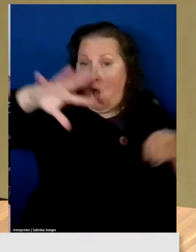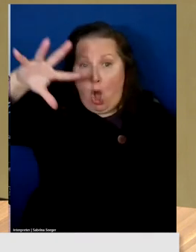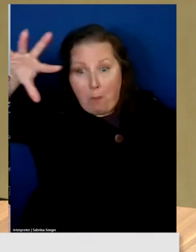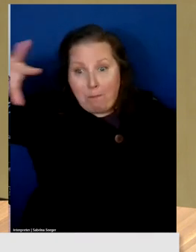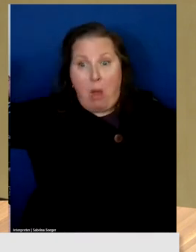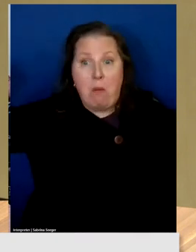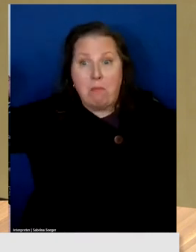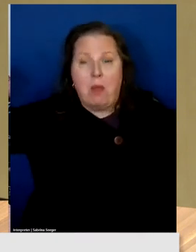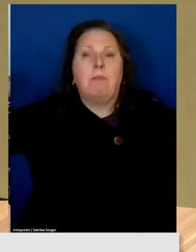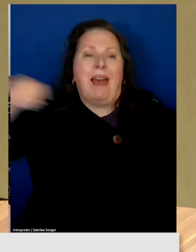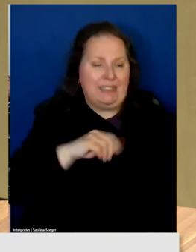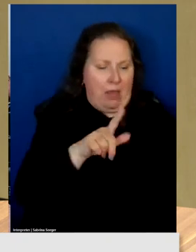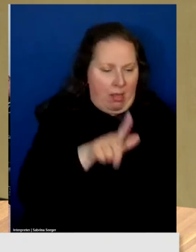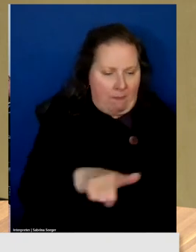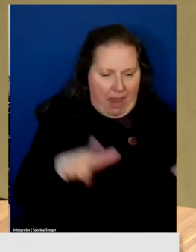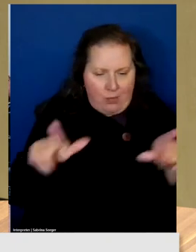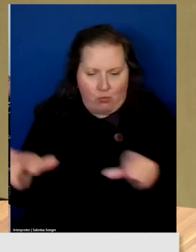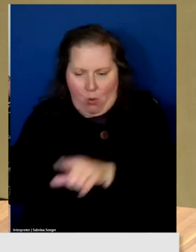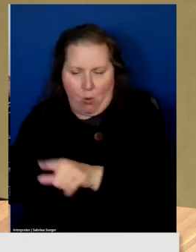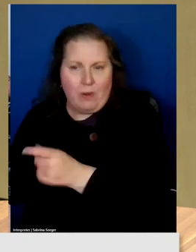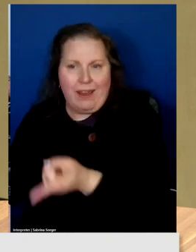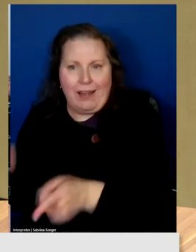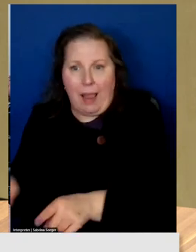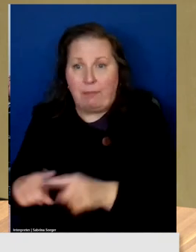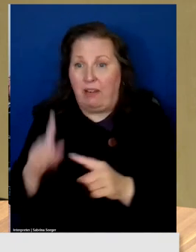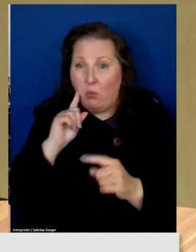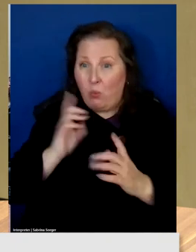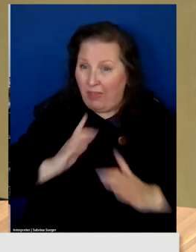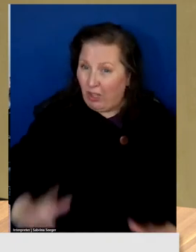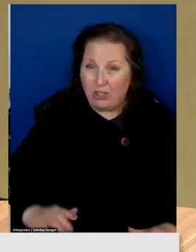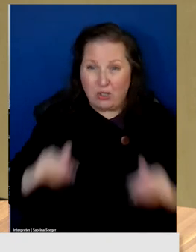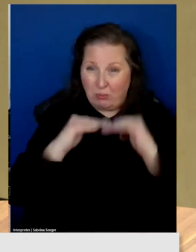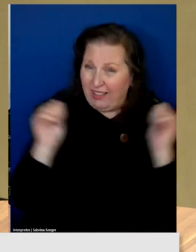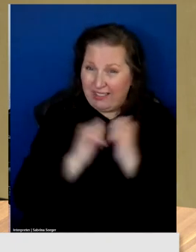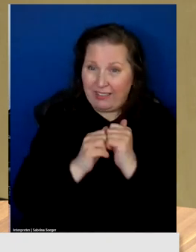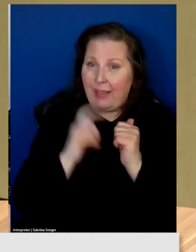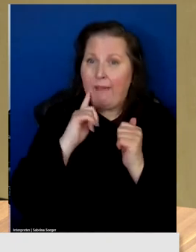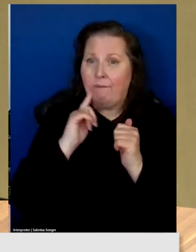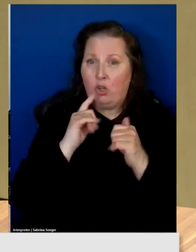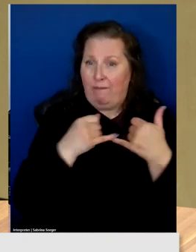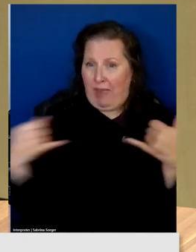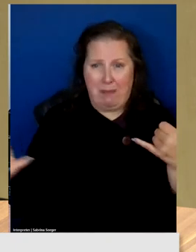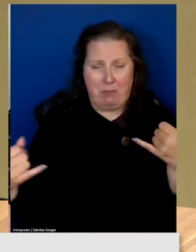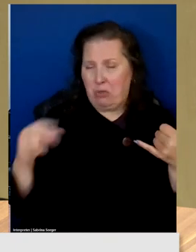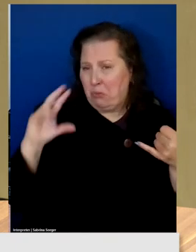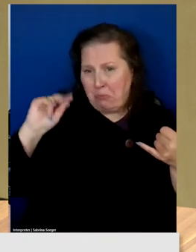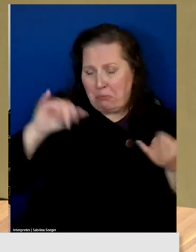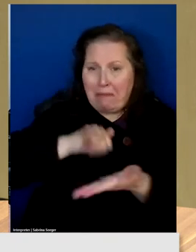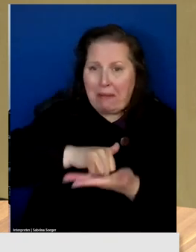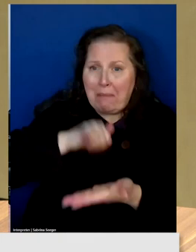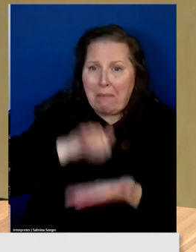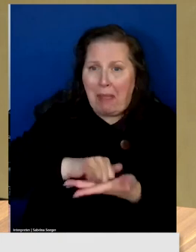Uh, that can't be done with consumer grade fiber designed for, you know,